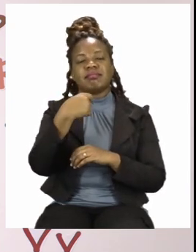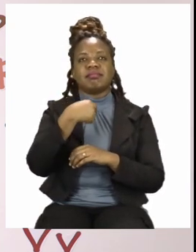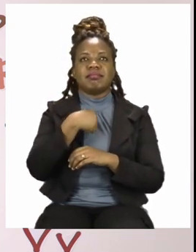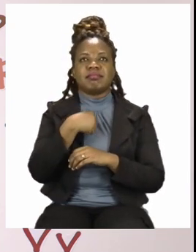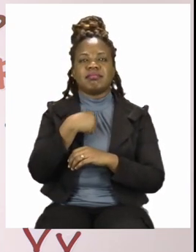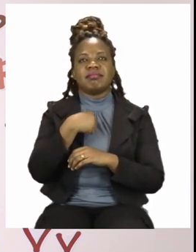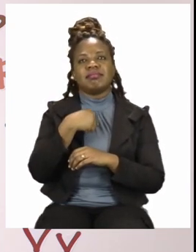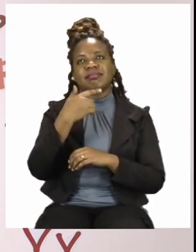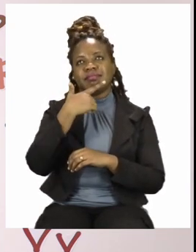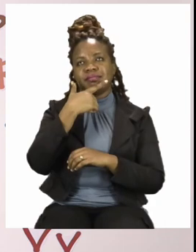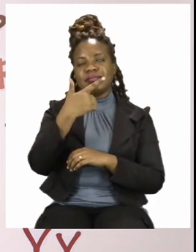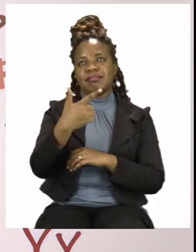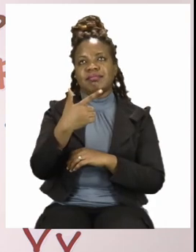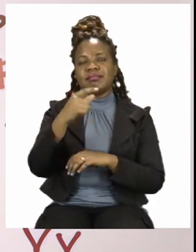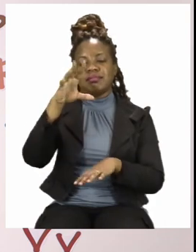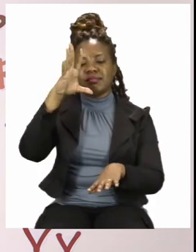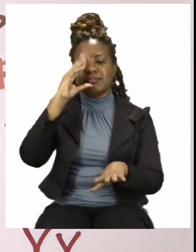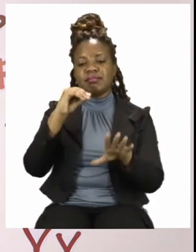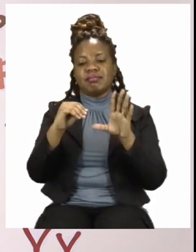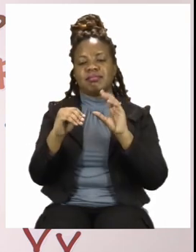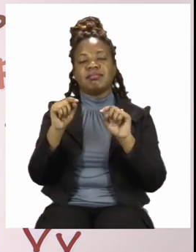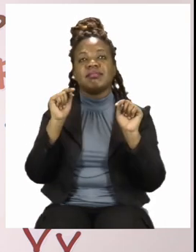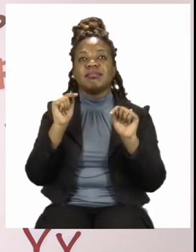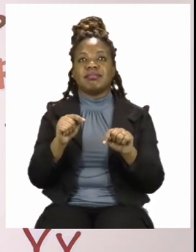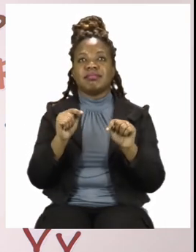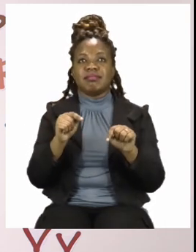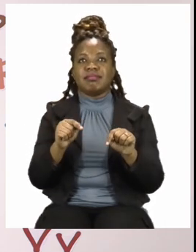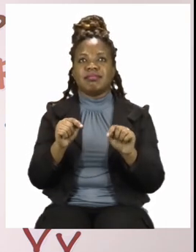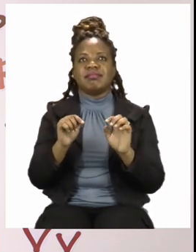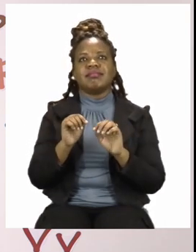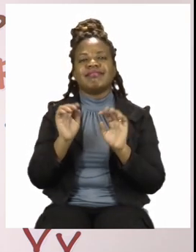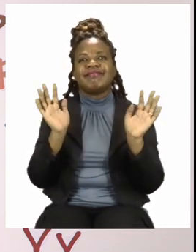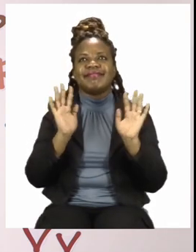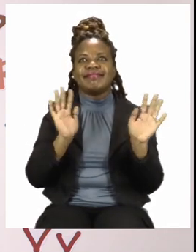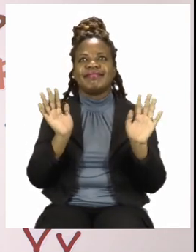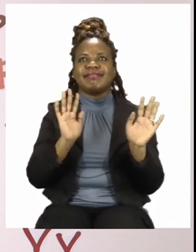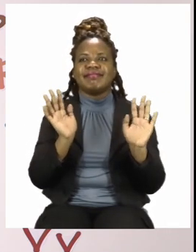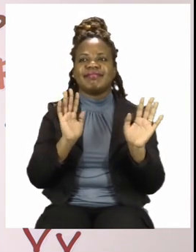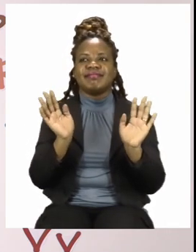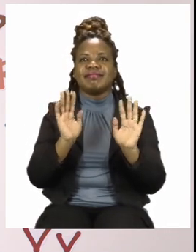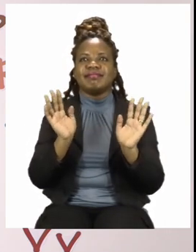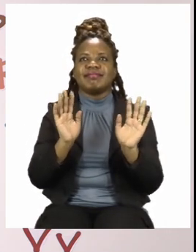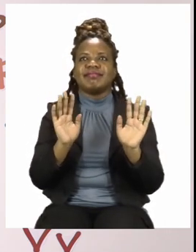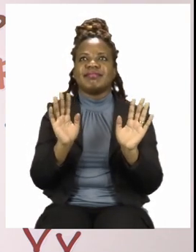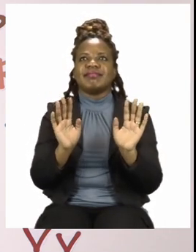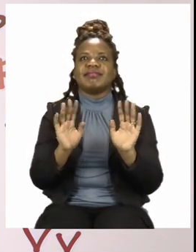we would like to say thank you so much for joining us. And goodbye!